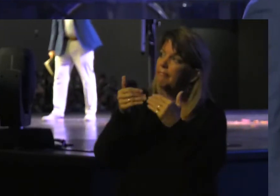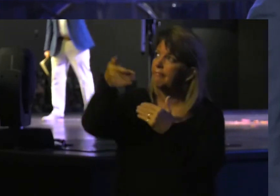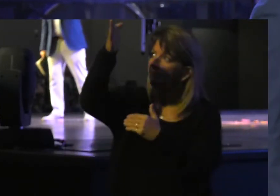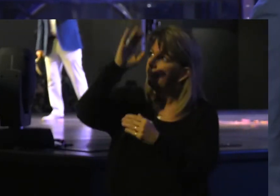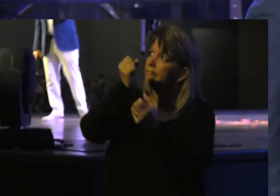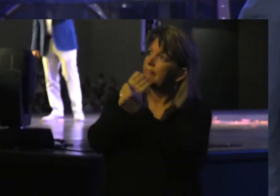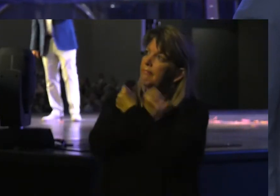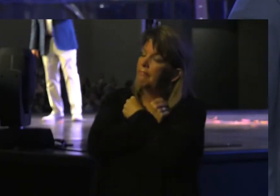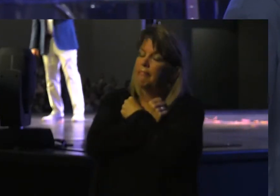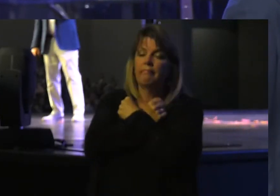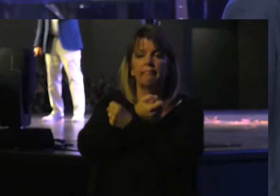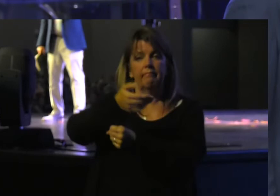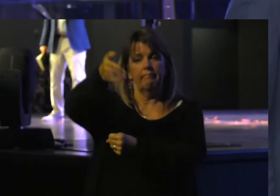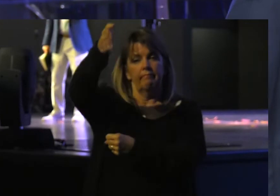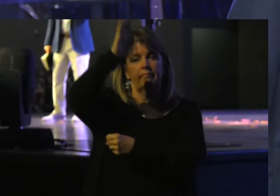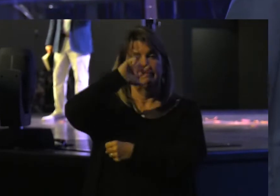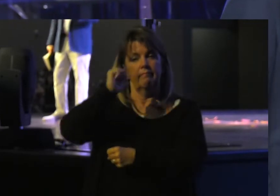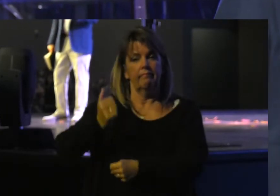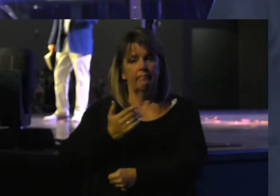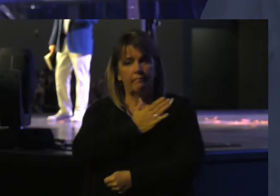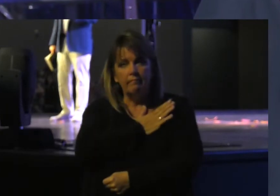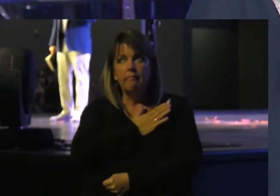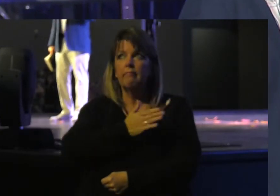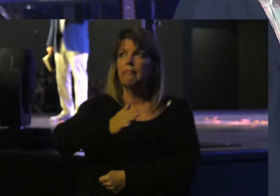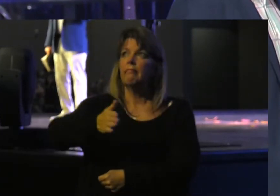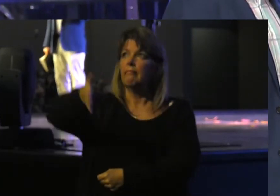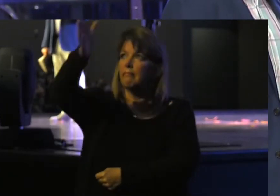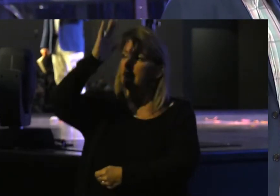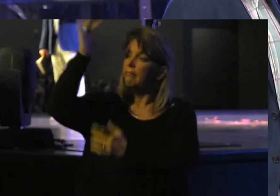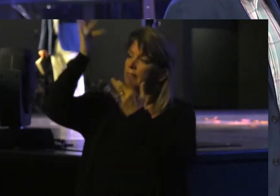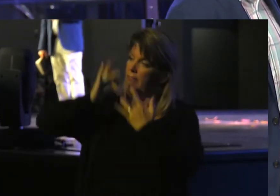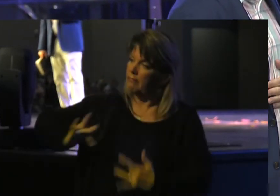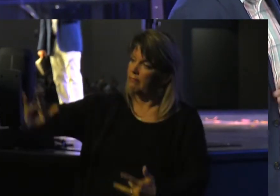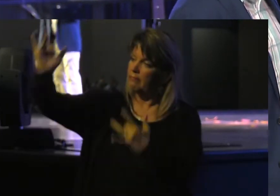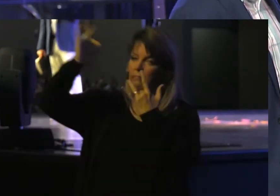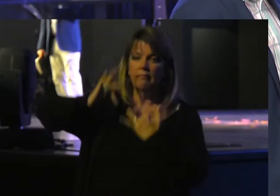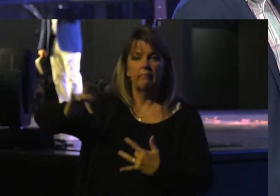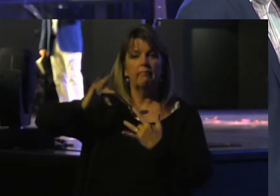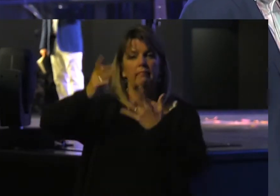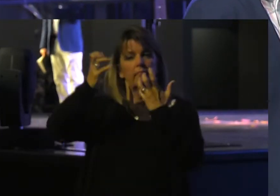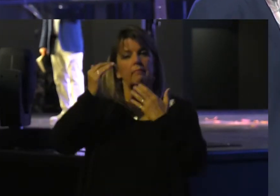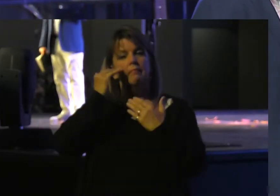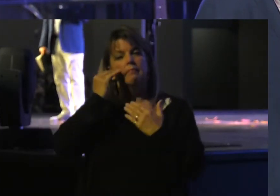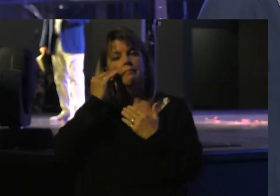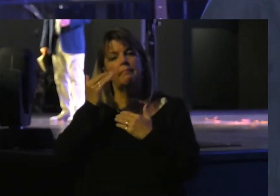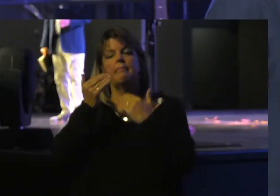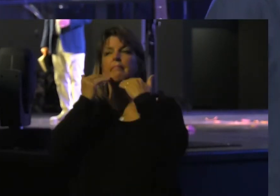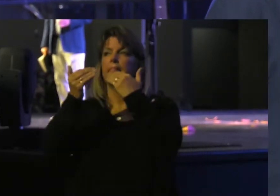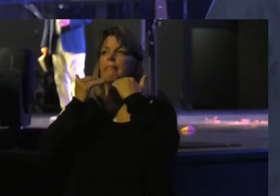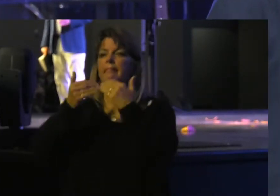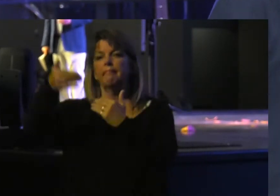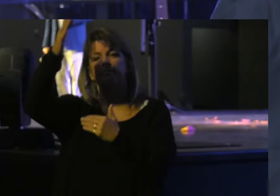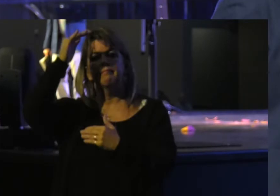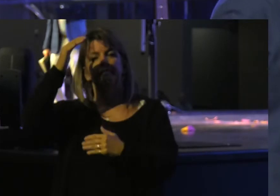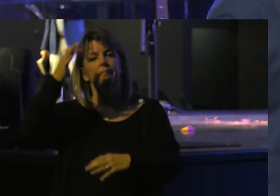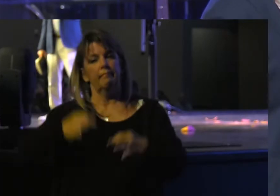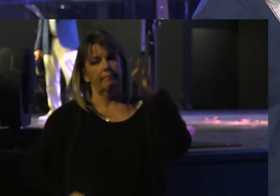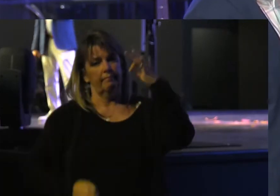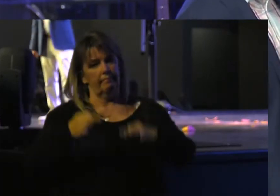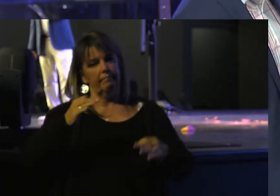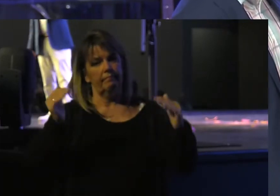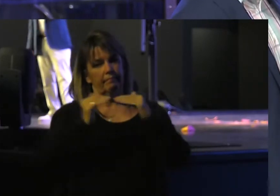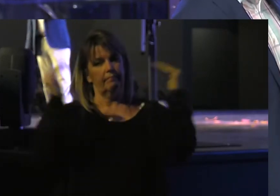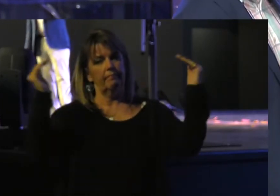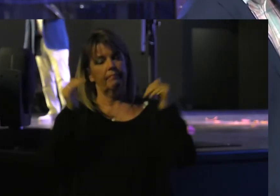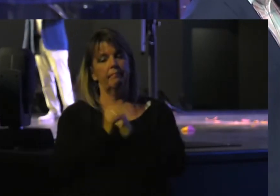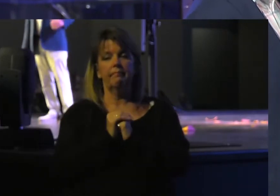And the Grace of God And the Mercy of God I want You to Know I'm Thankful For the Justice Of God I'm Thankful